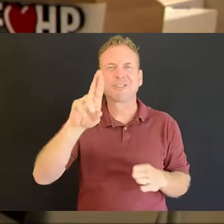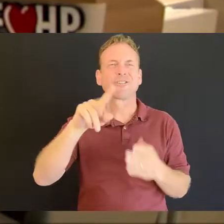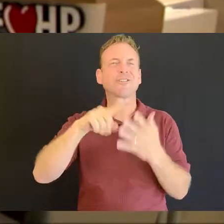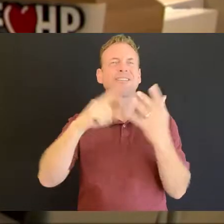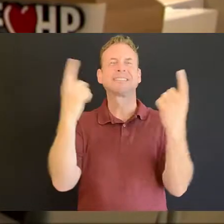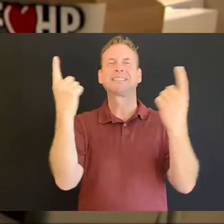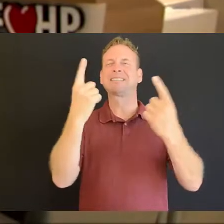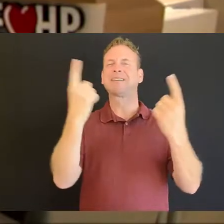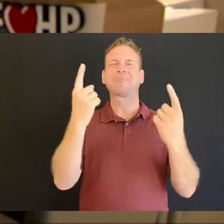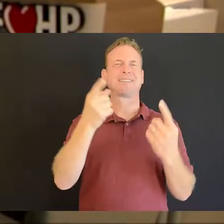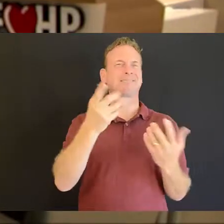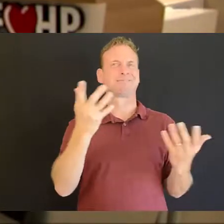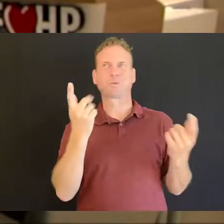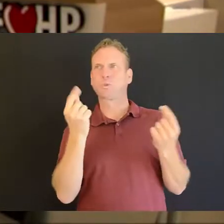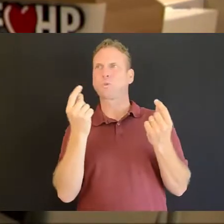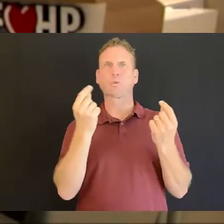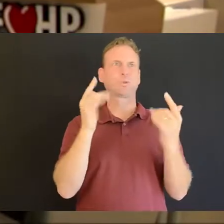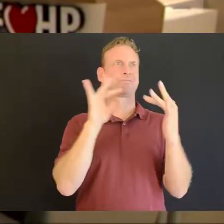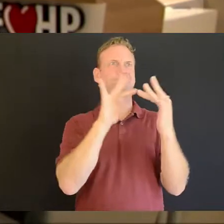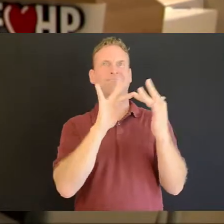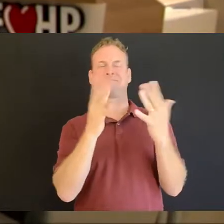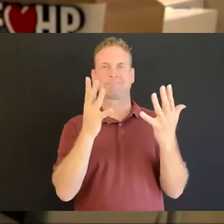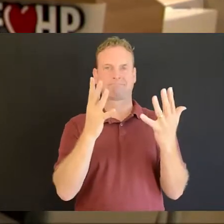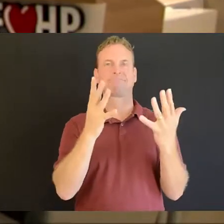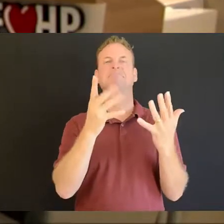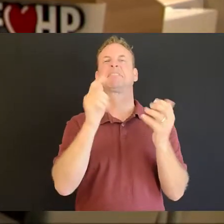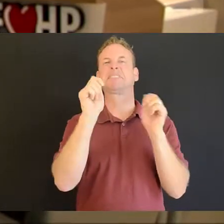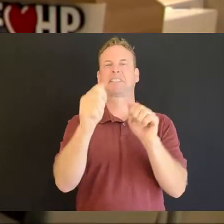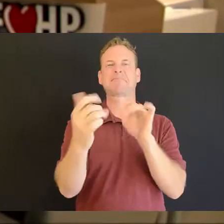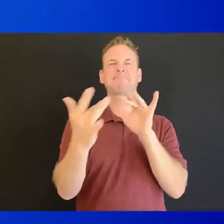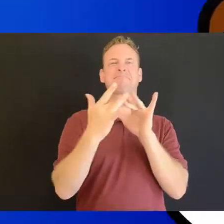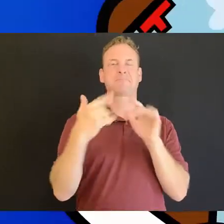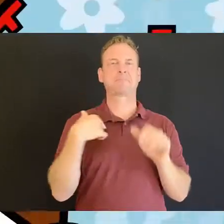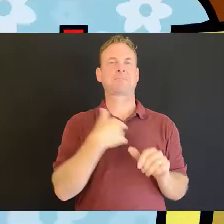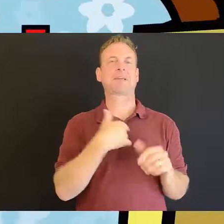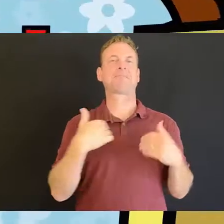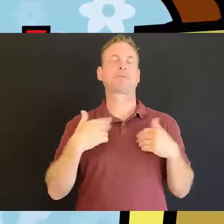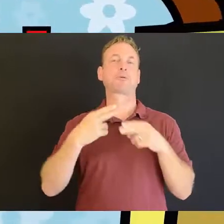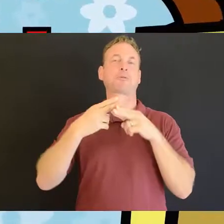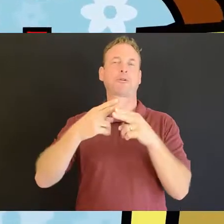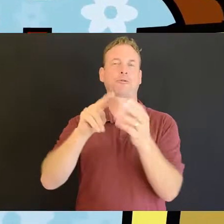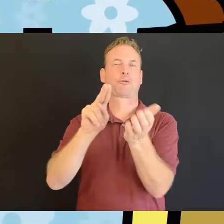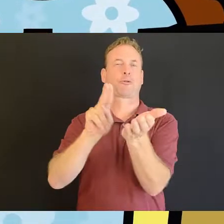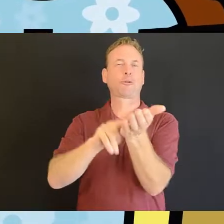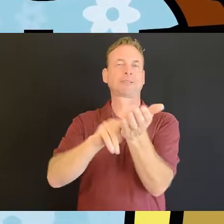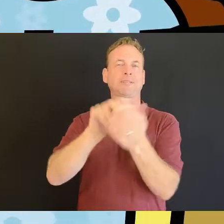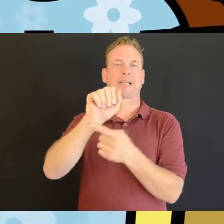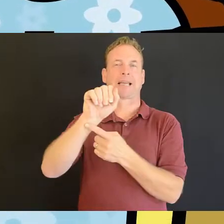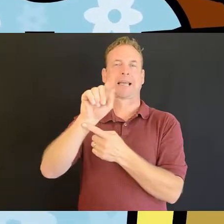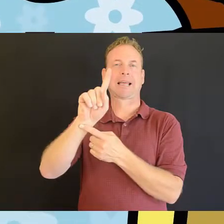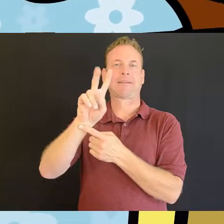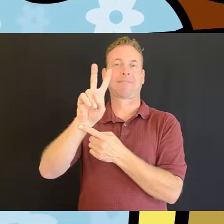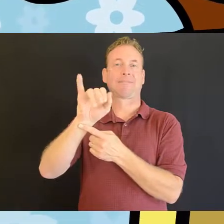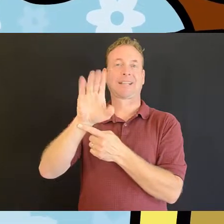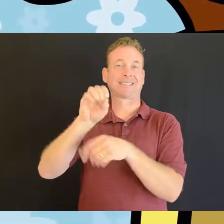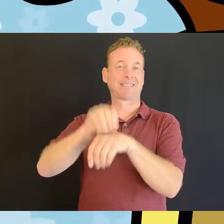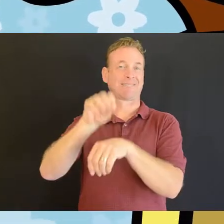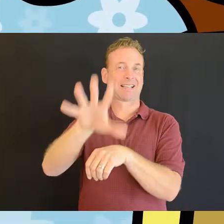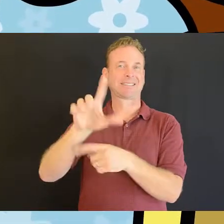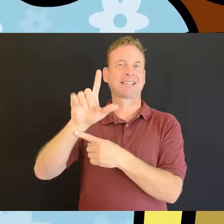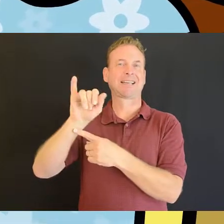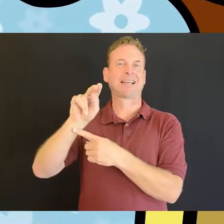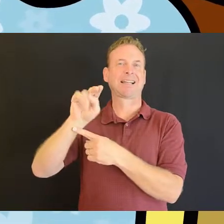your doctor. What can you do? Who can you call? The IEHP 24-hour nurse advice line.